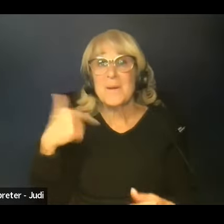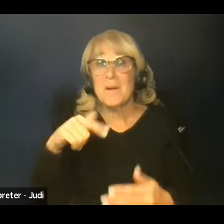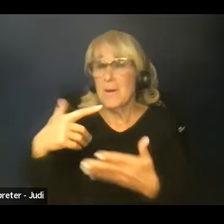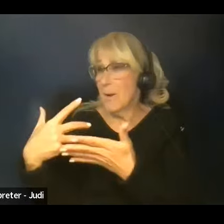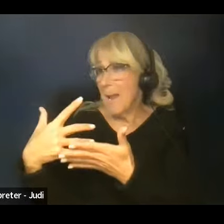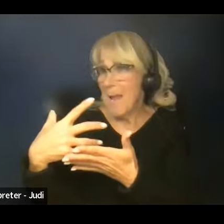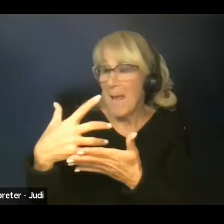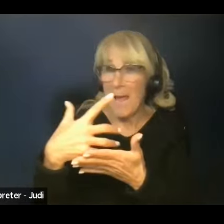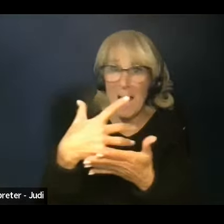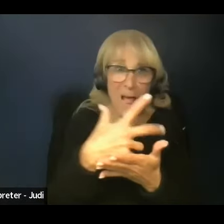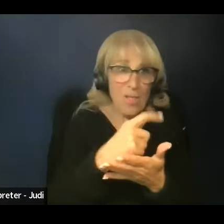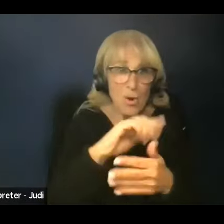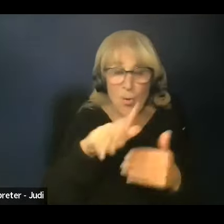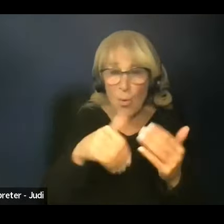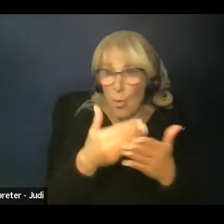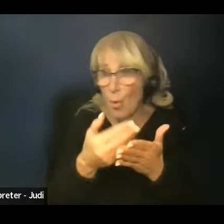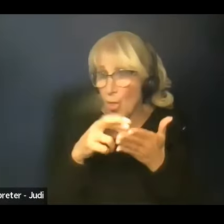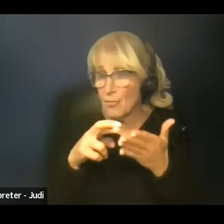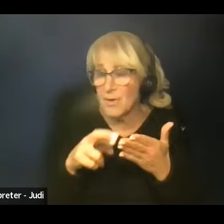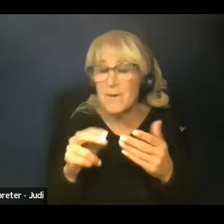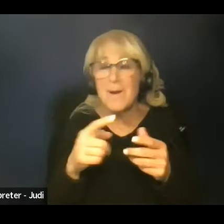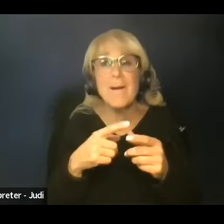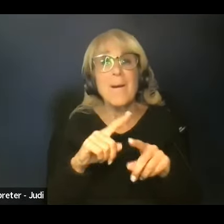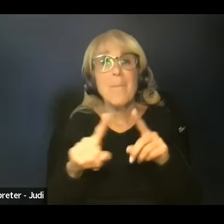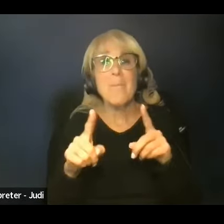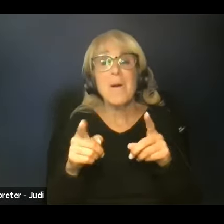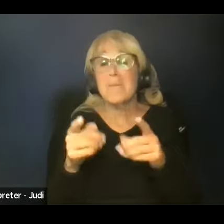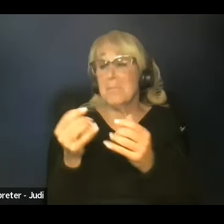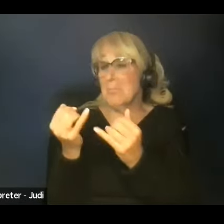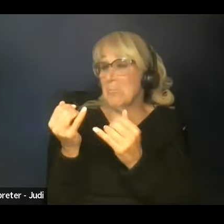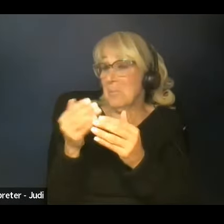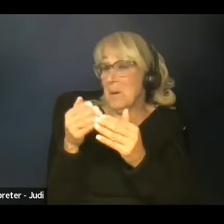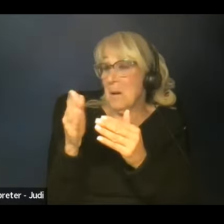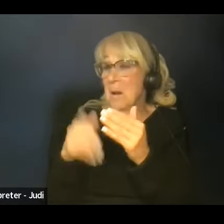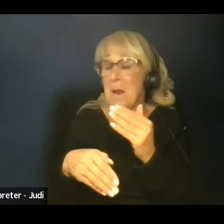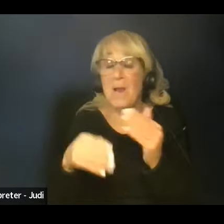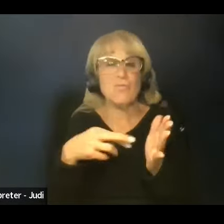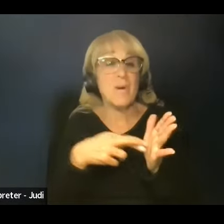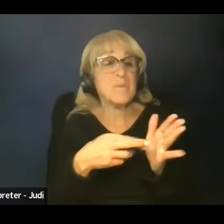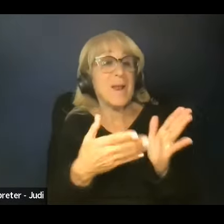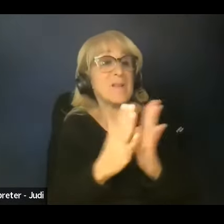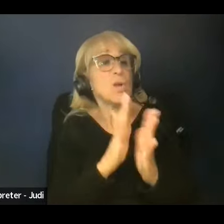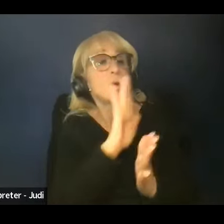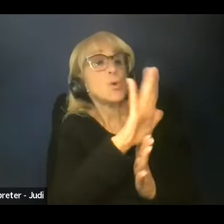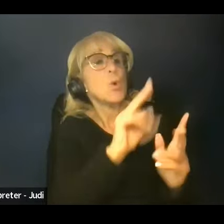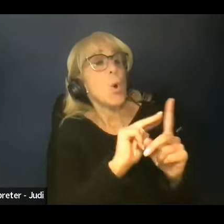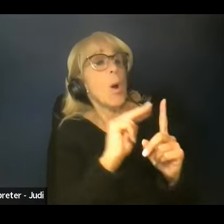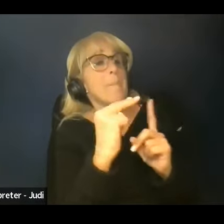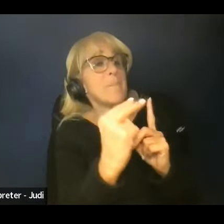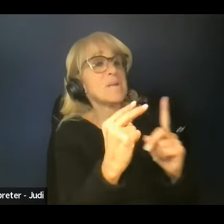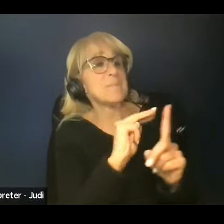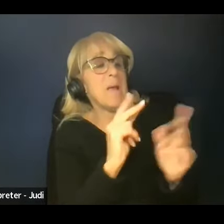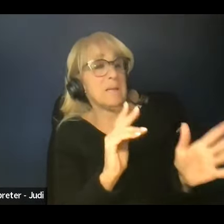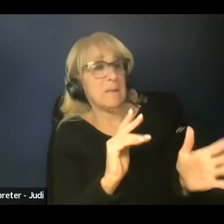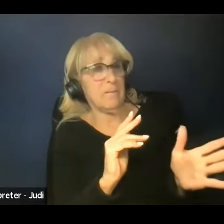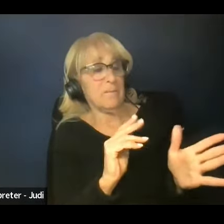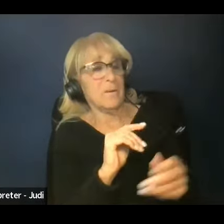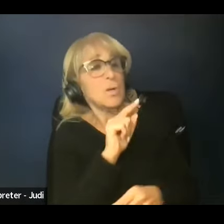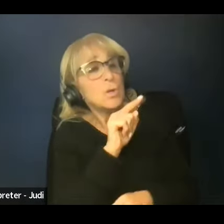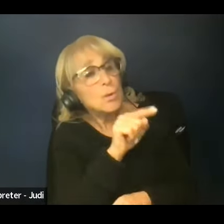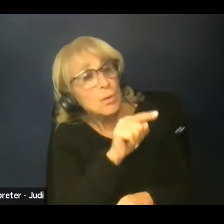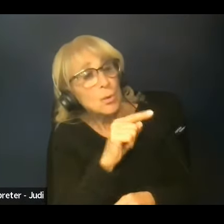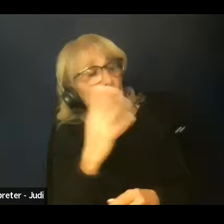research and everything, but at the end of the day, the representative asks, what's your perspective? What, what's your